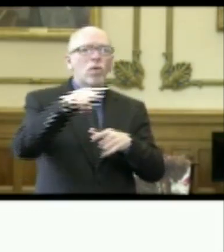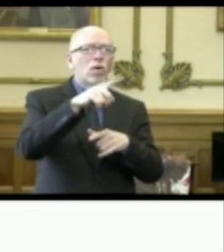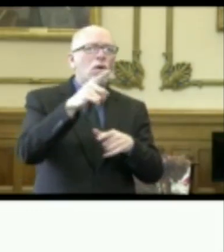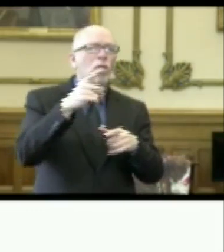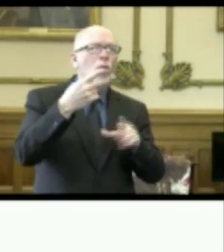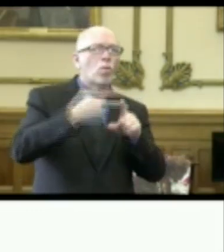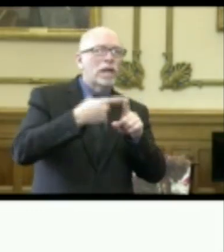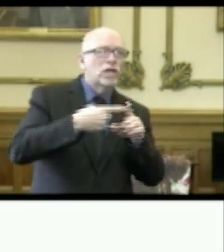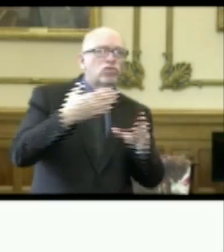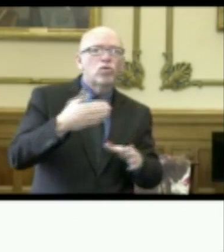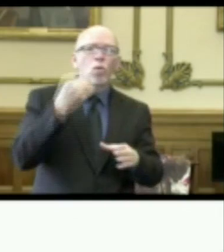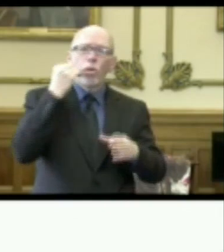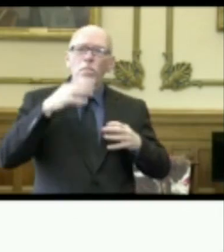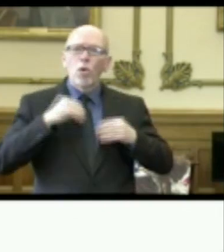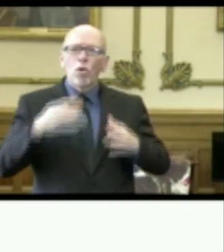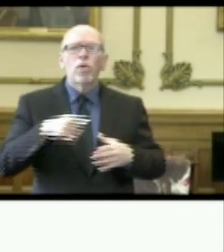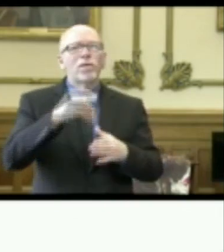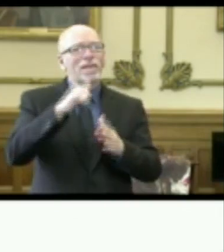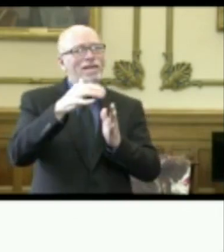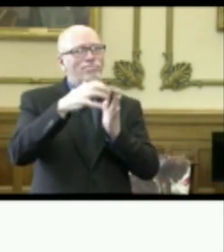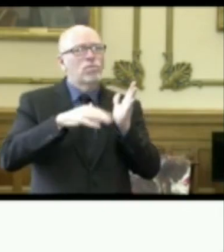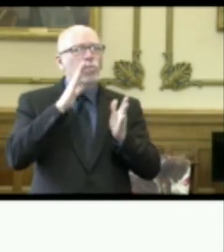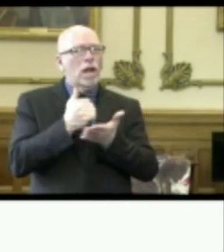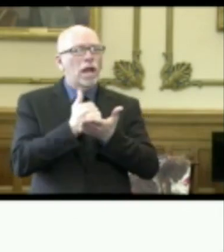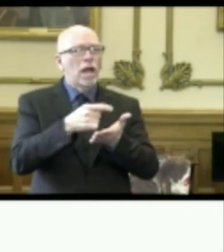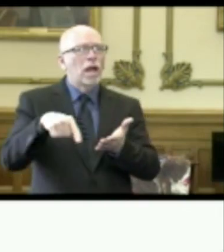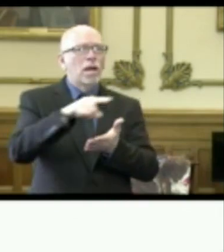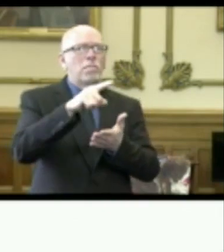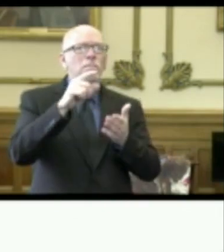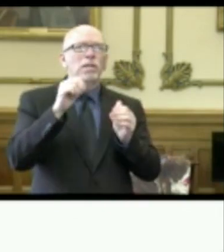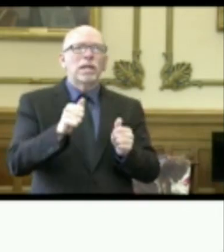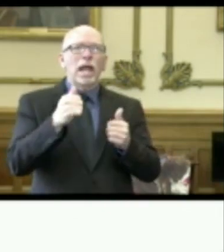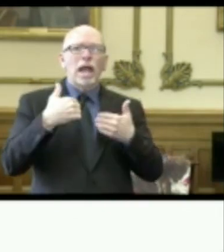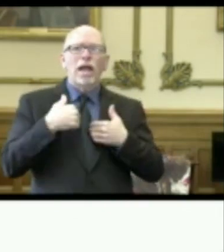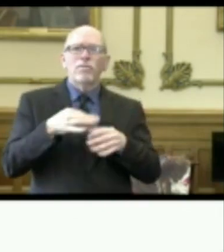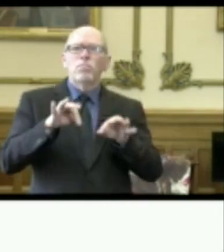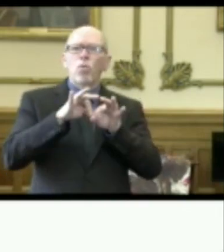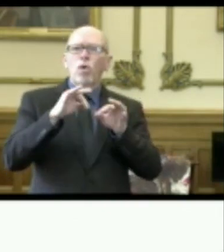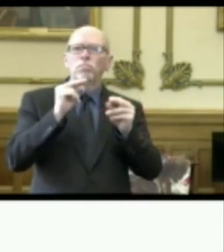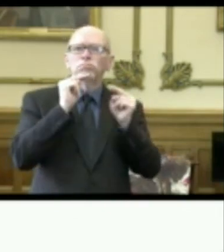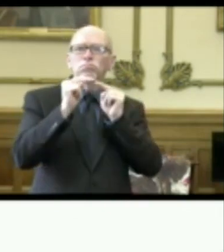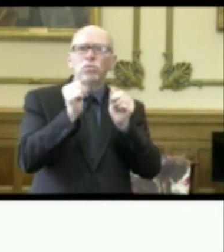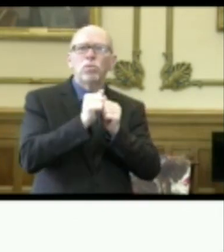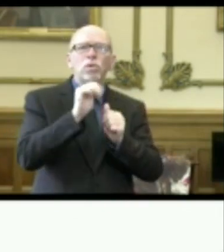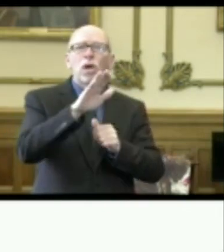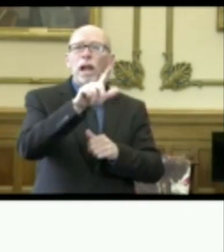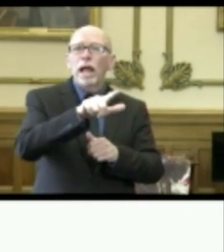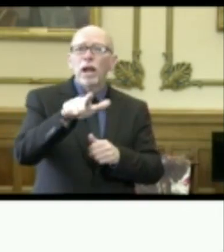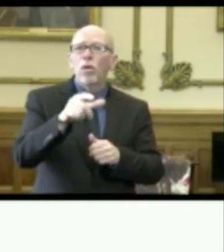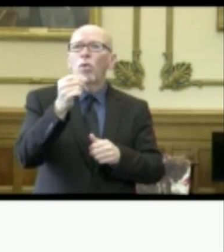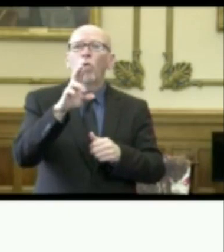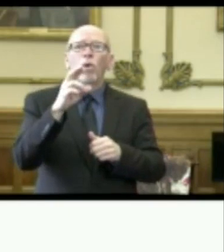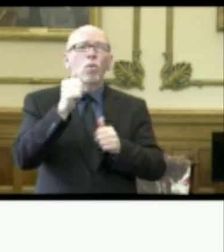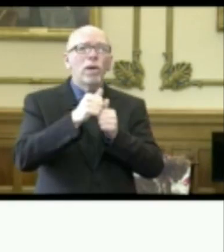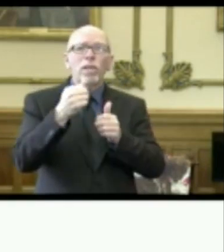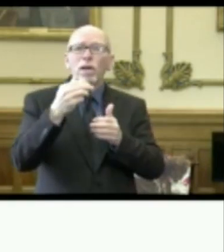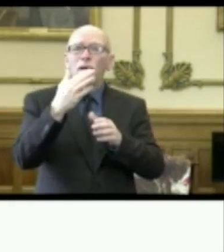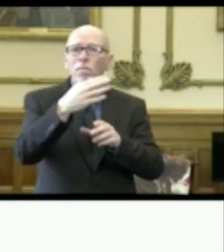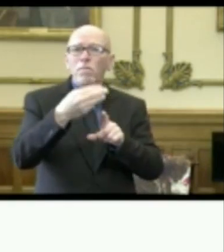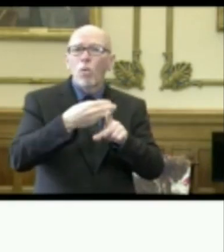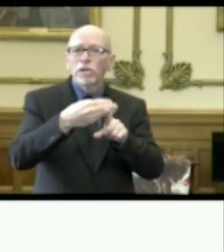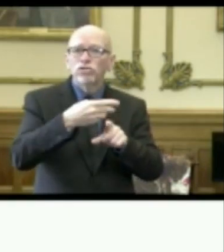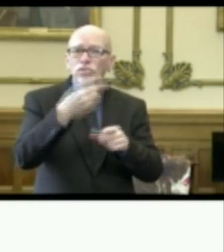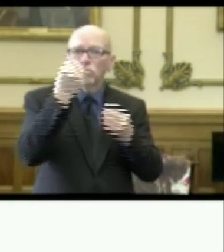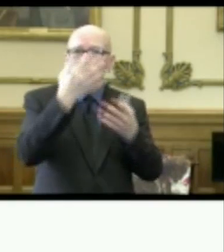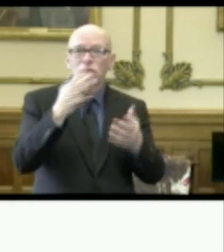And this guide will help them navigate crucial conversation with their lenders and their landowners. And these are conversations,